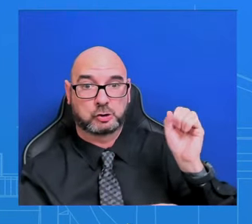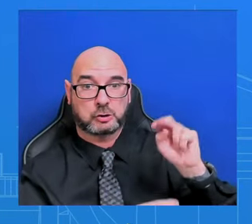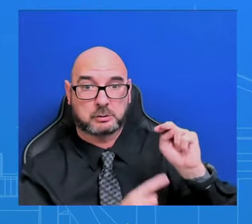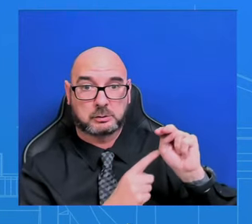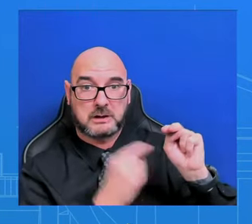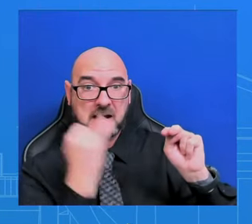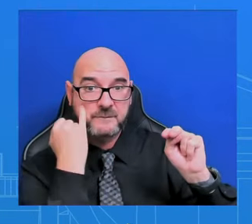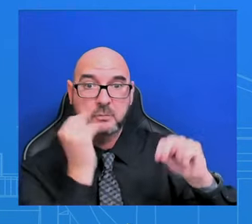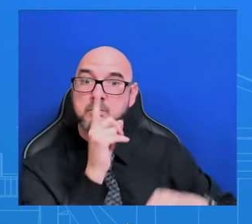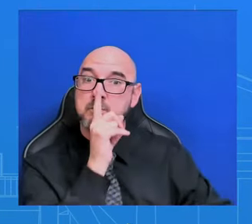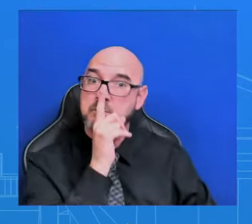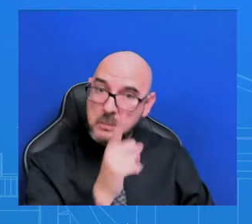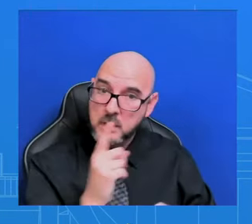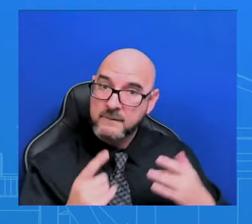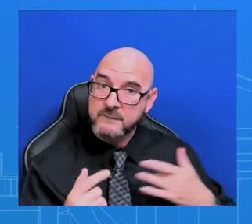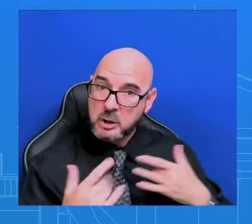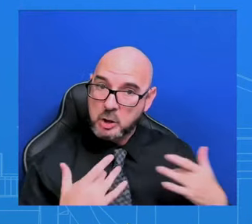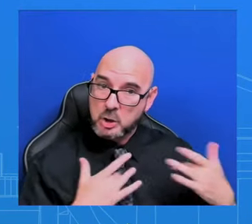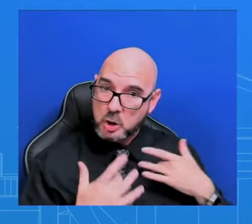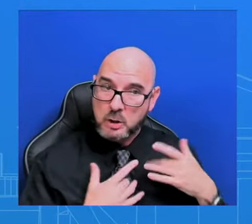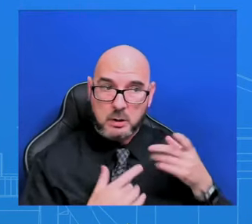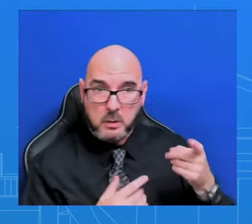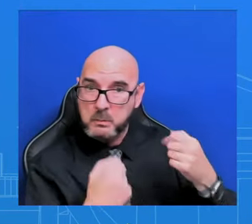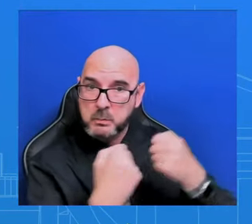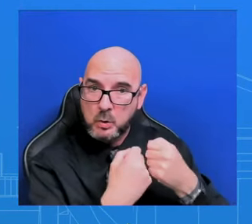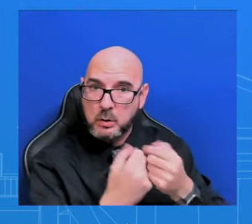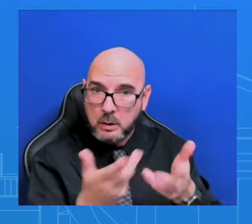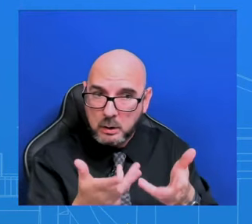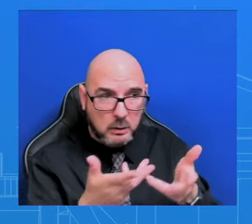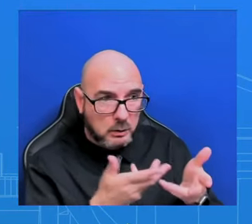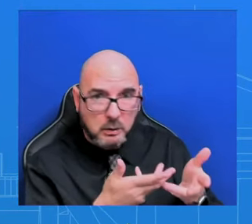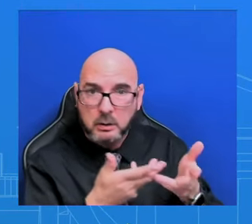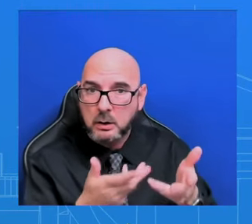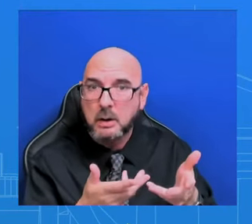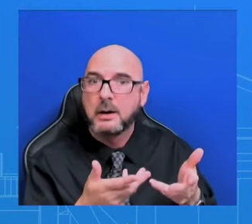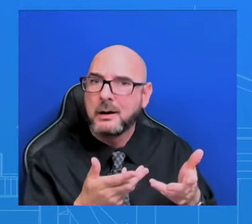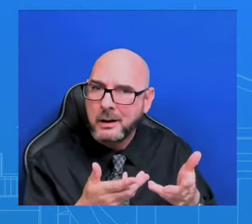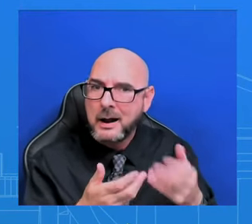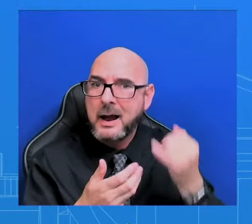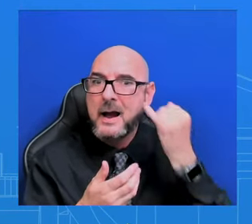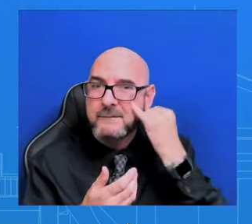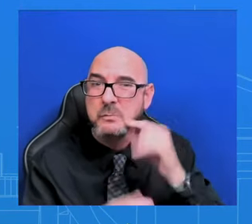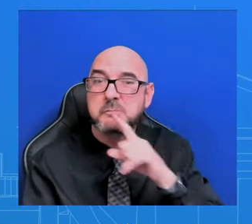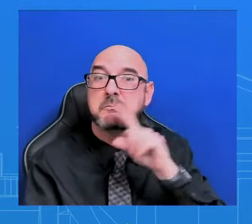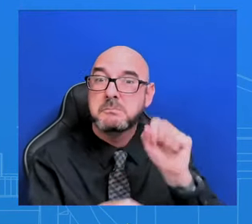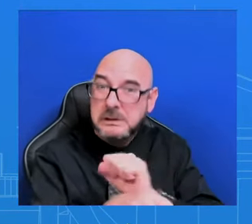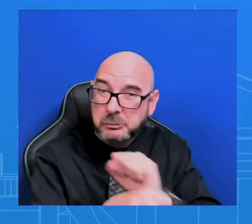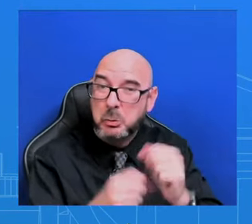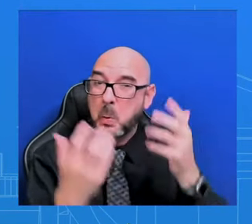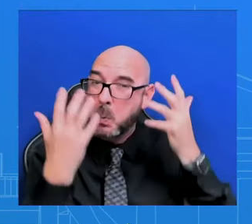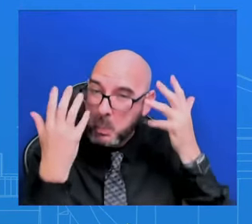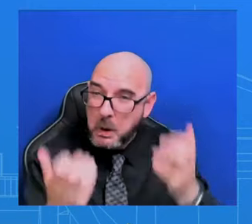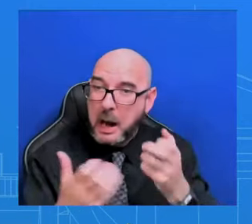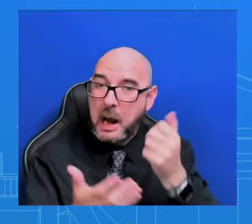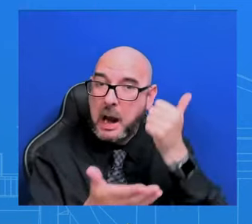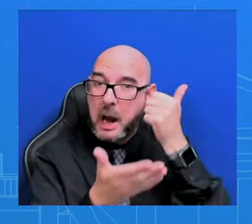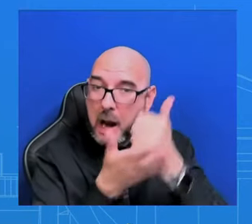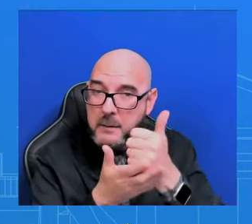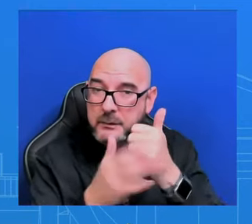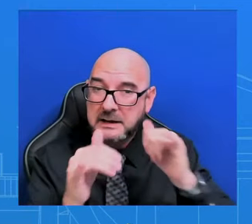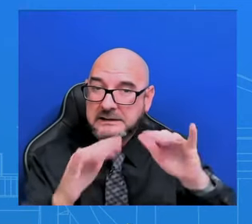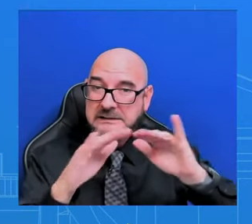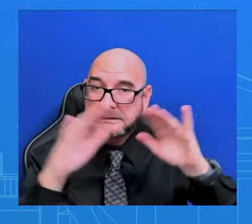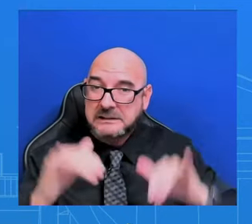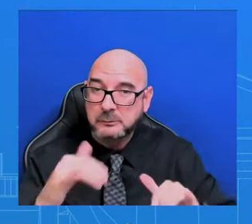that actually helps the American people, and if he really cares about a broken immigration system that's been broken for decades, then come have a